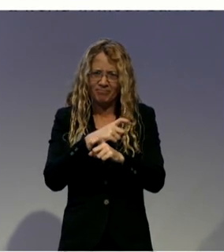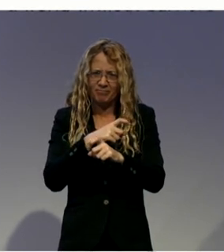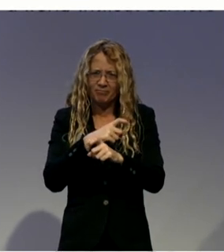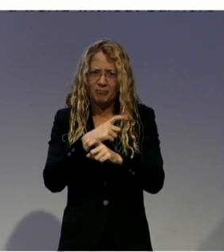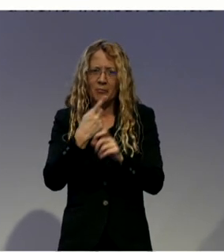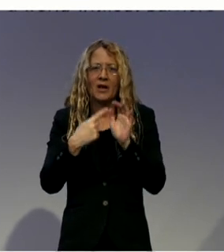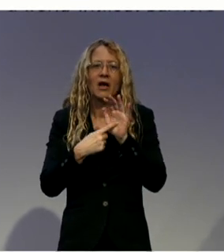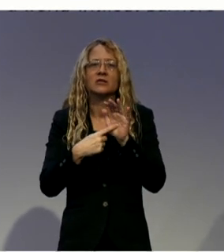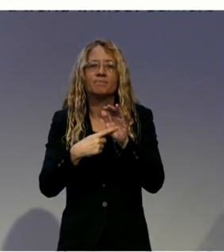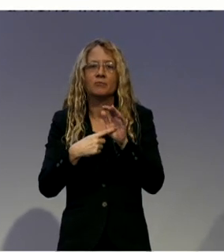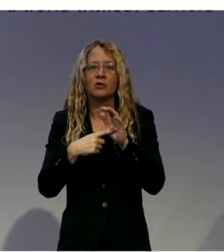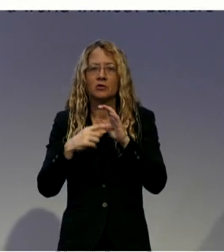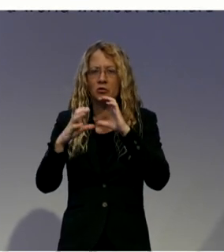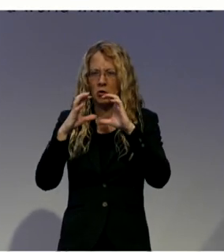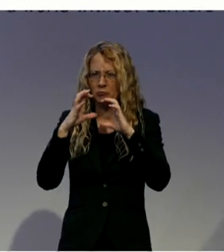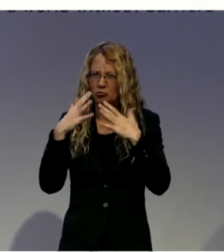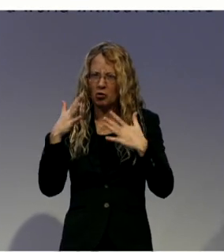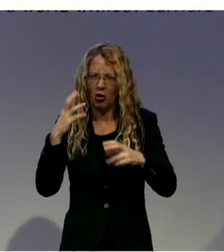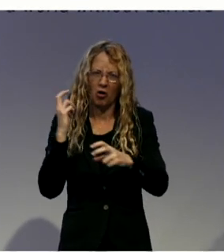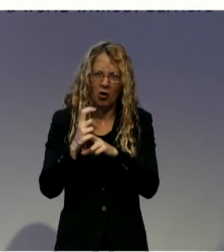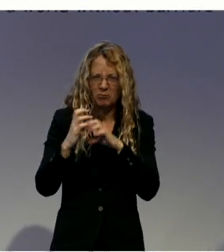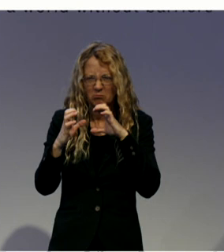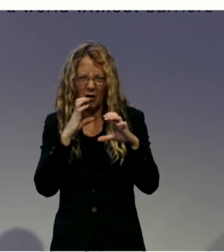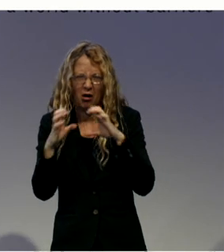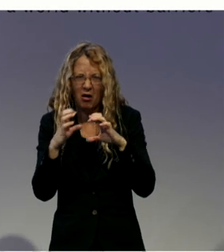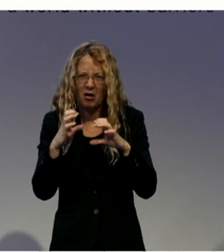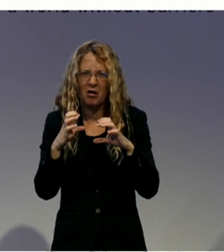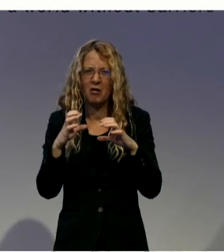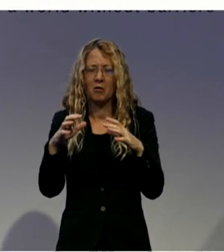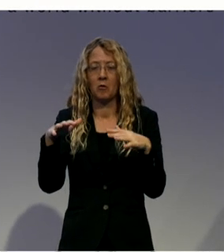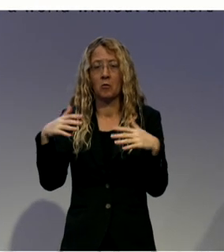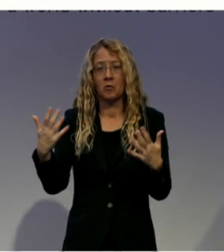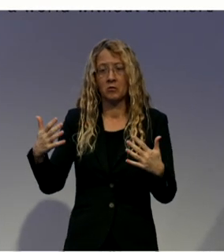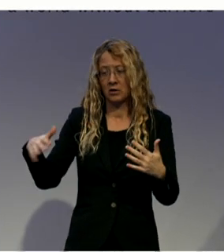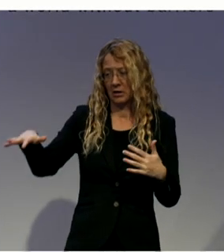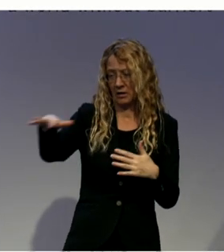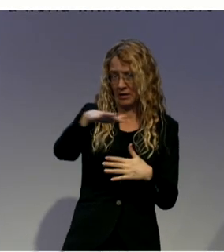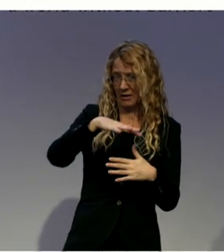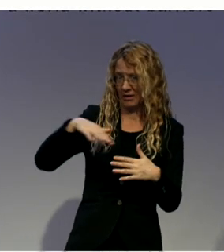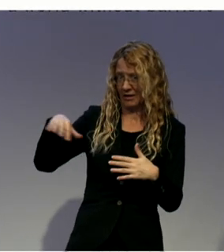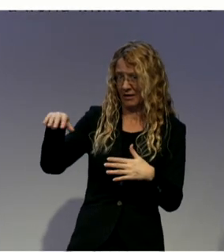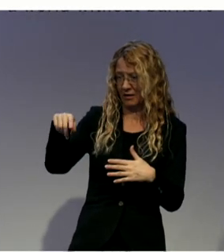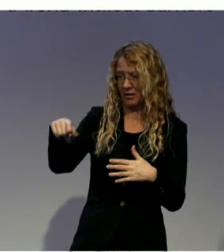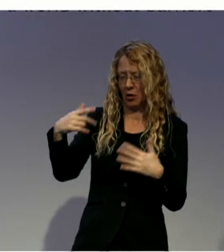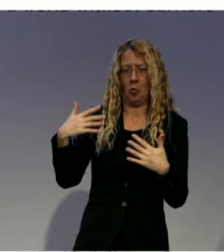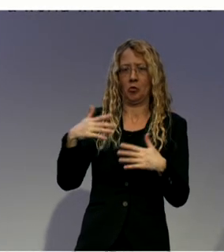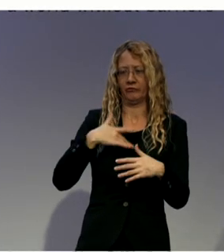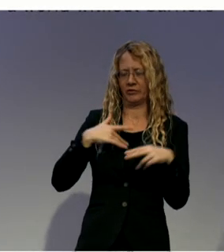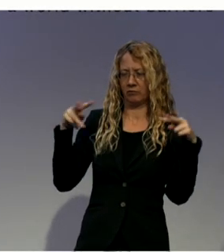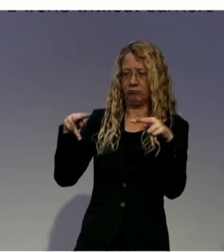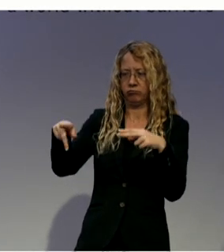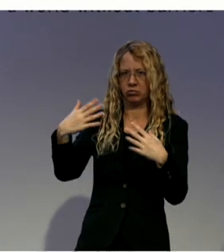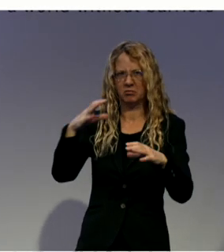perceived by the person or by the environment around the case. When family undermines the